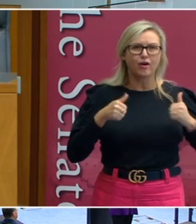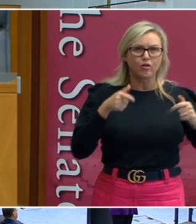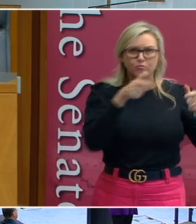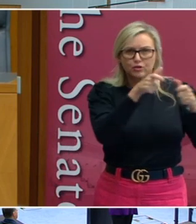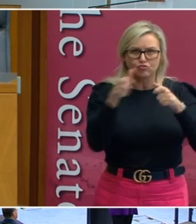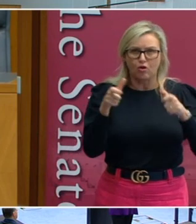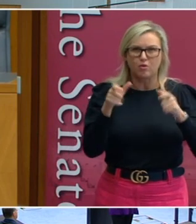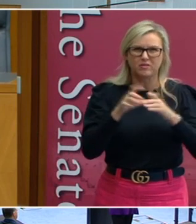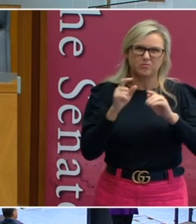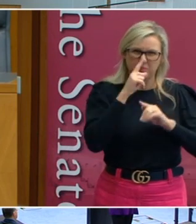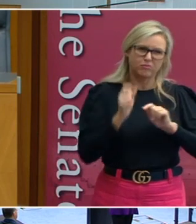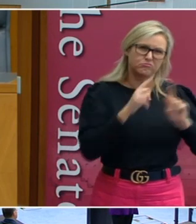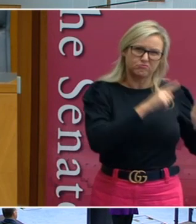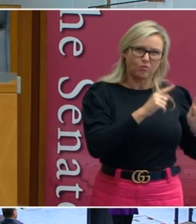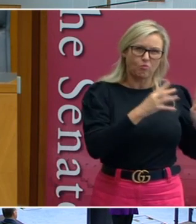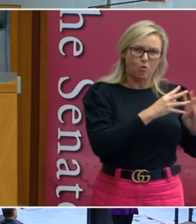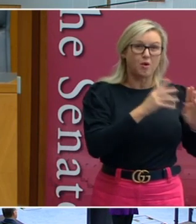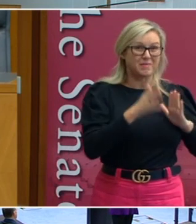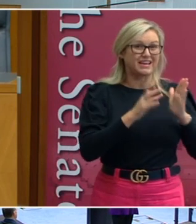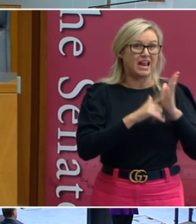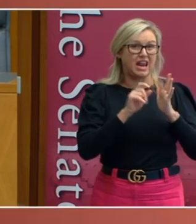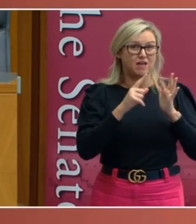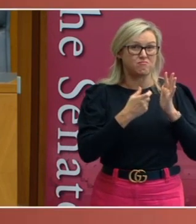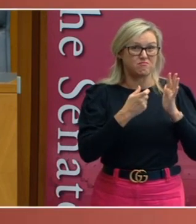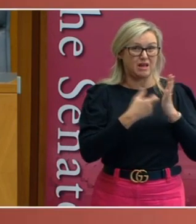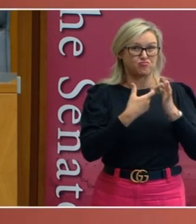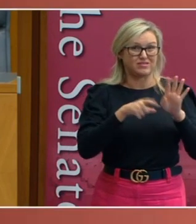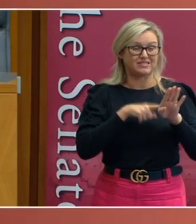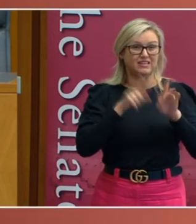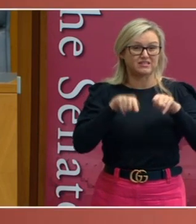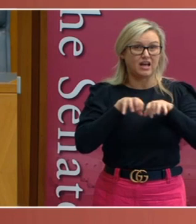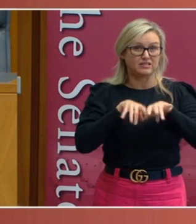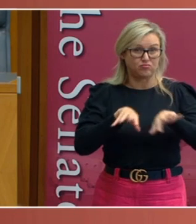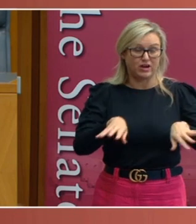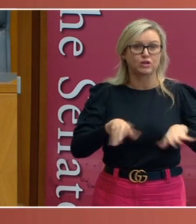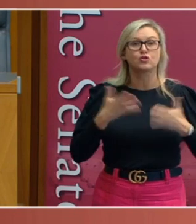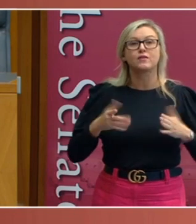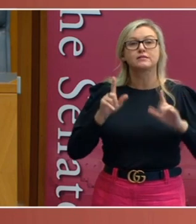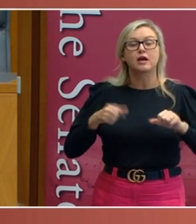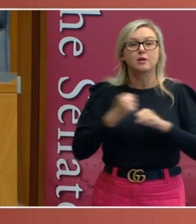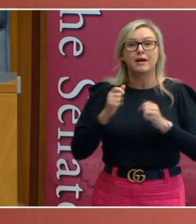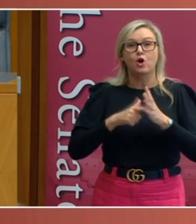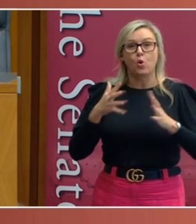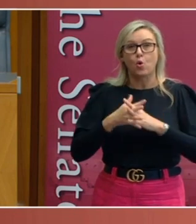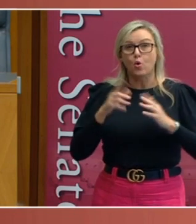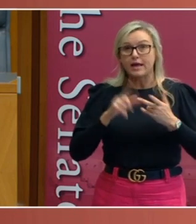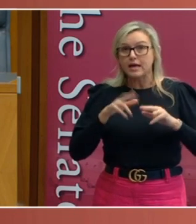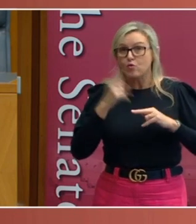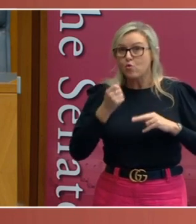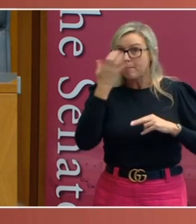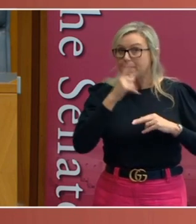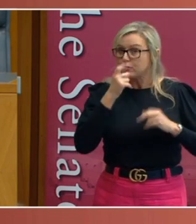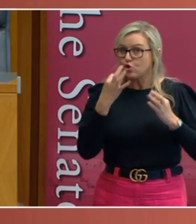began to spread. And in 1941, a law was enacted to prohibit Aboriginal people who didn't have a permit